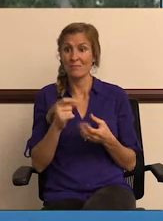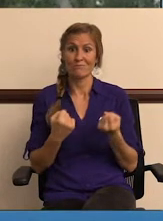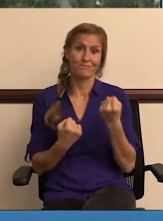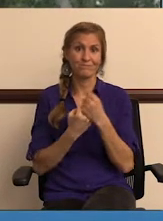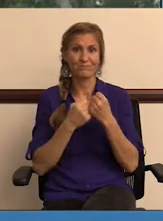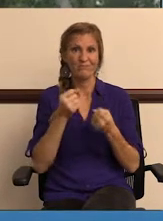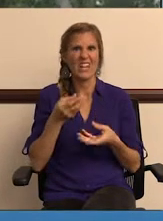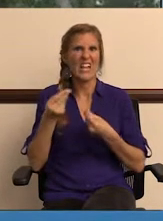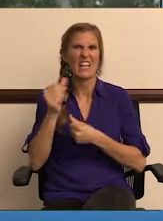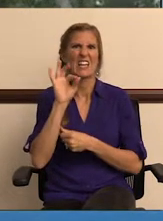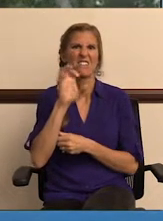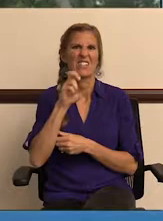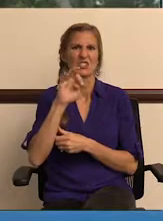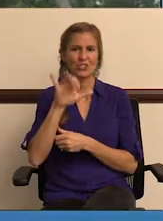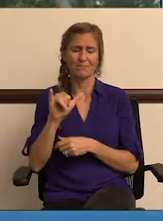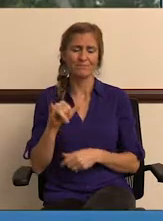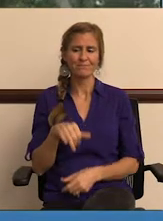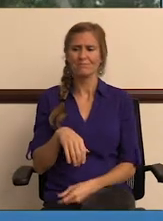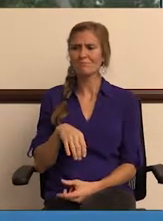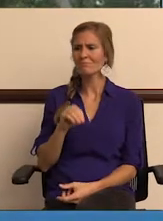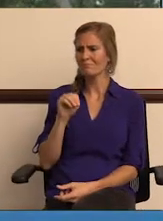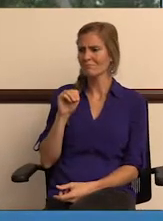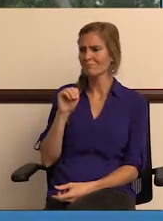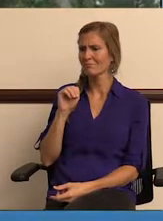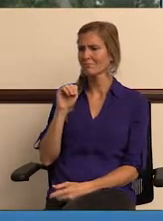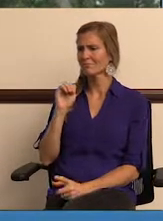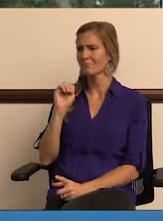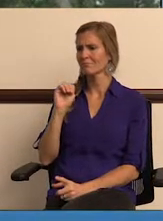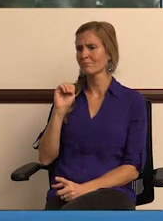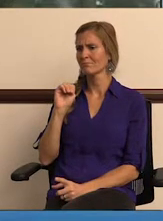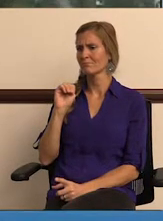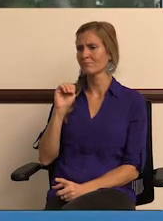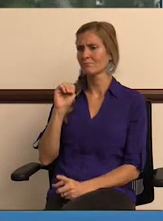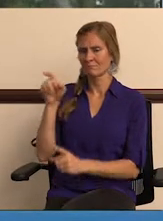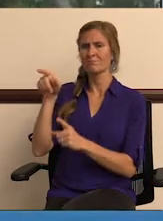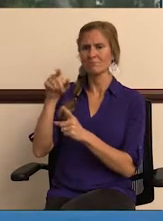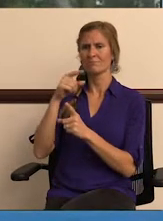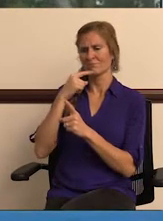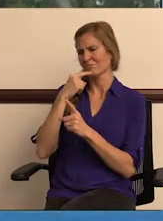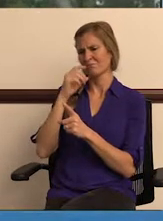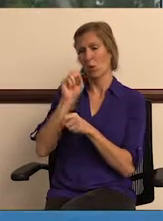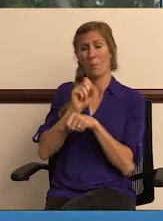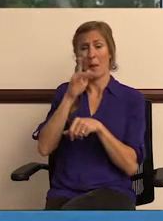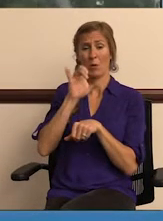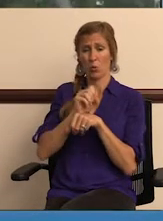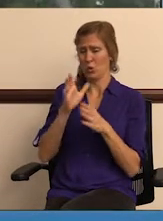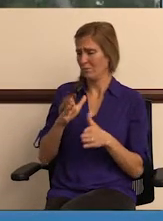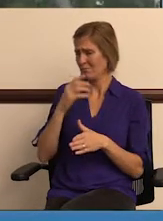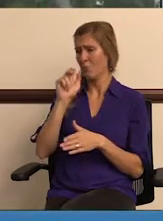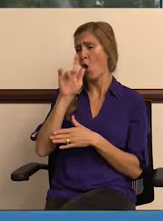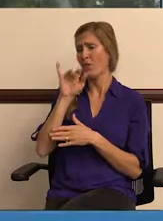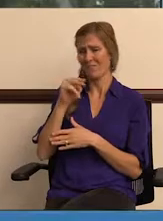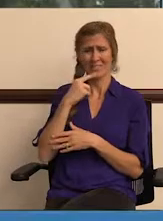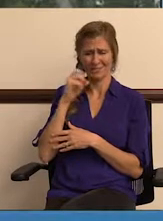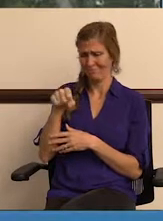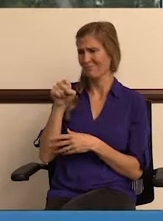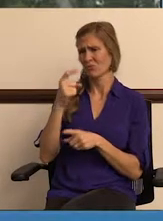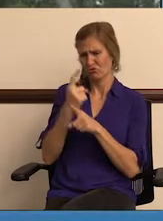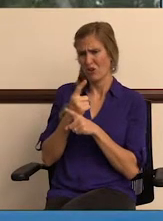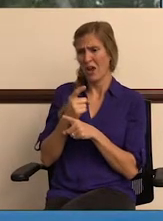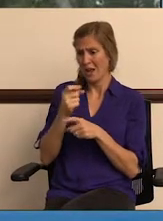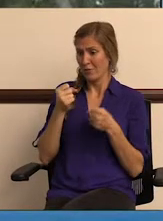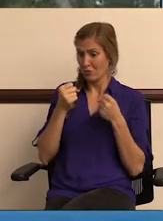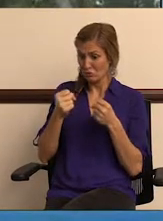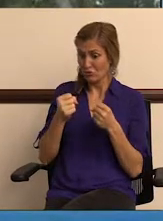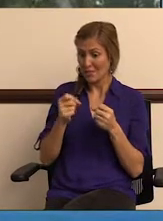drives efficiency. Yeah, it's been great, an implementation to the department because it's not only us using it. We started